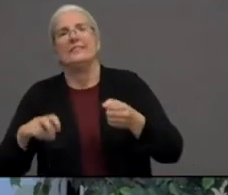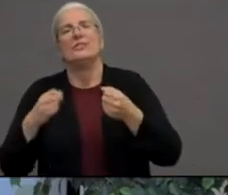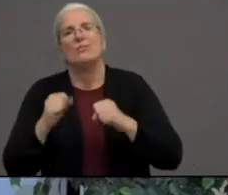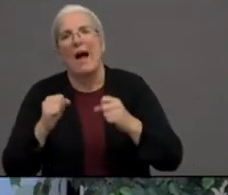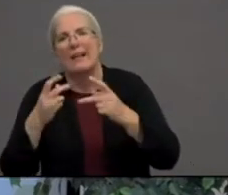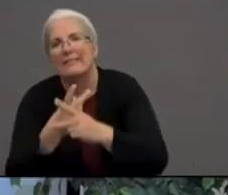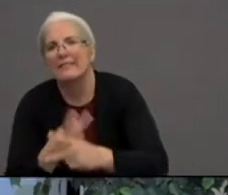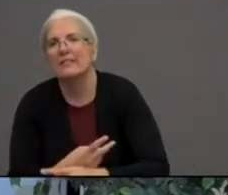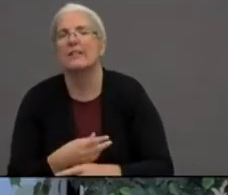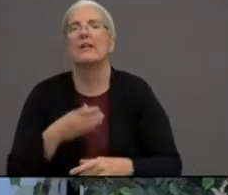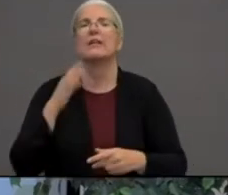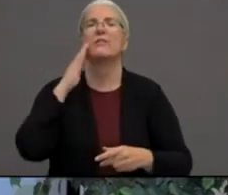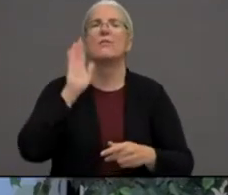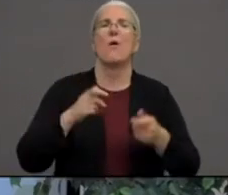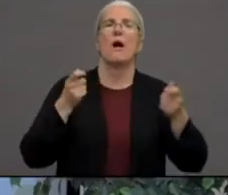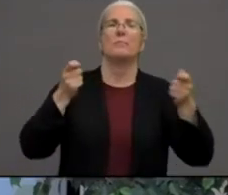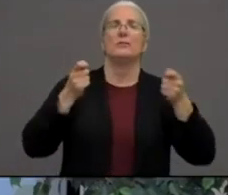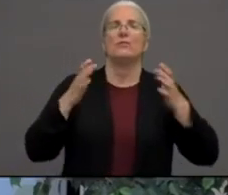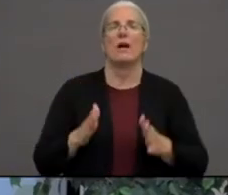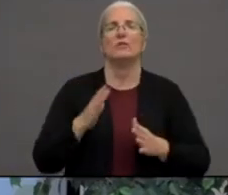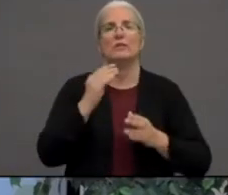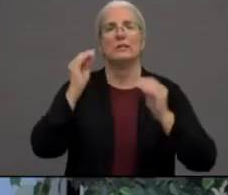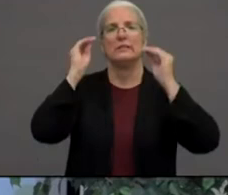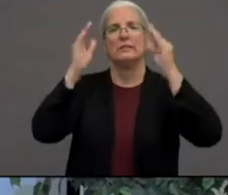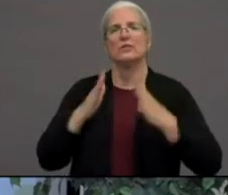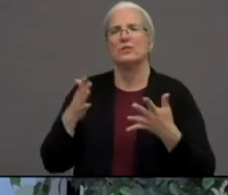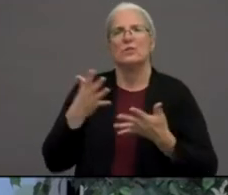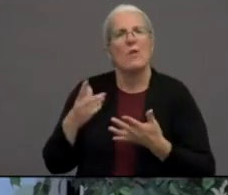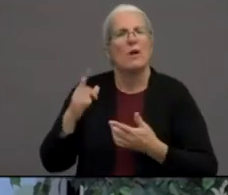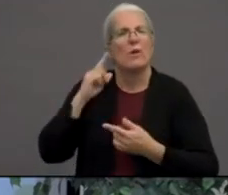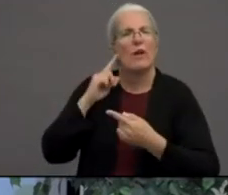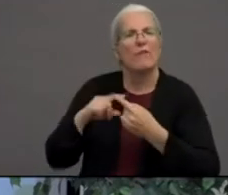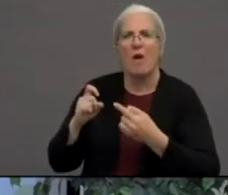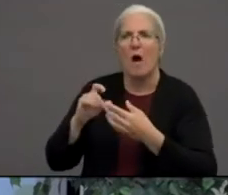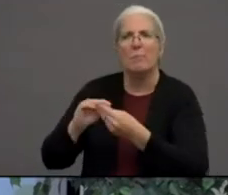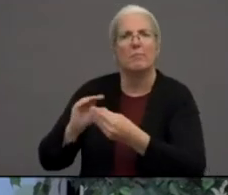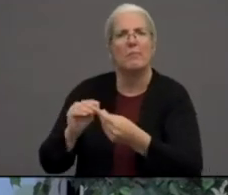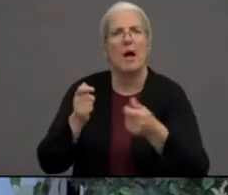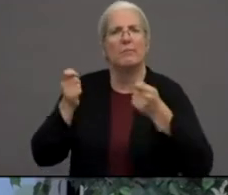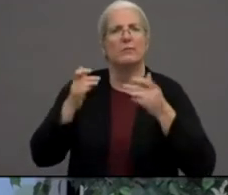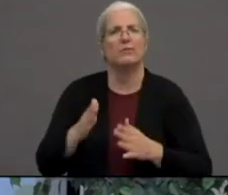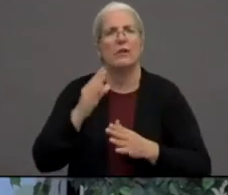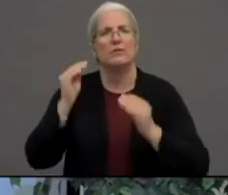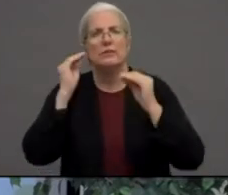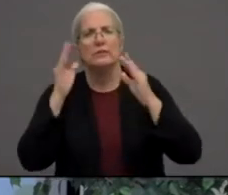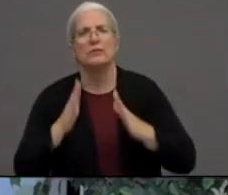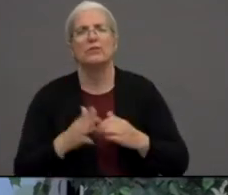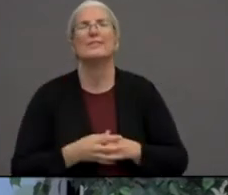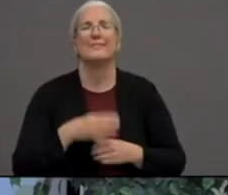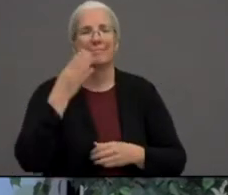Well, they are concerned because they do want to go back to the classroom, and they hope that they will.